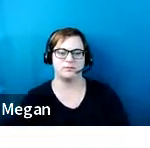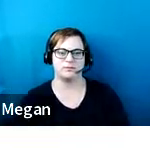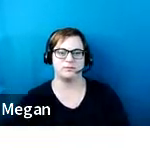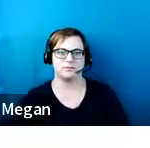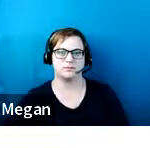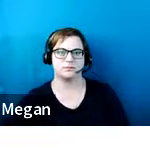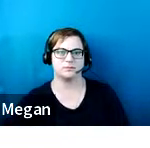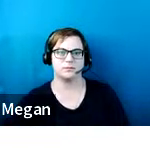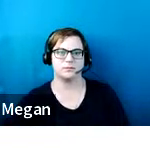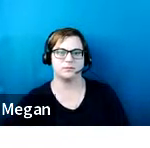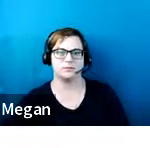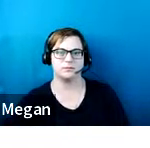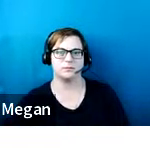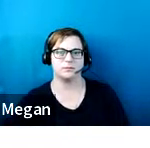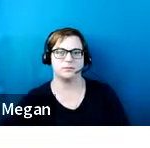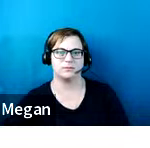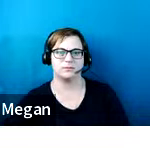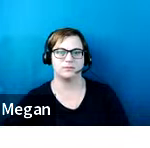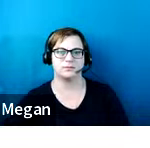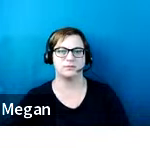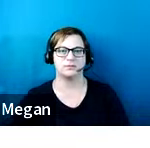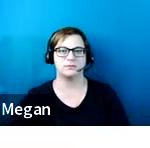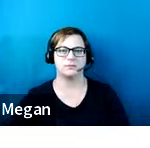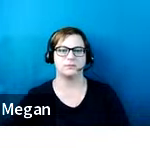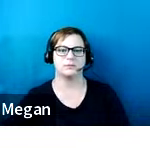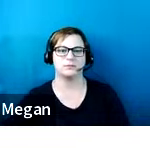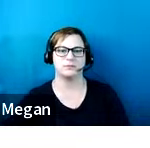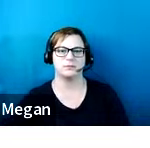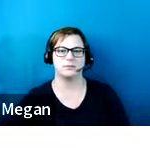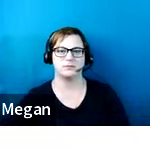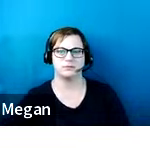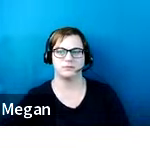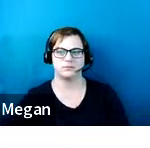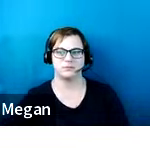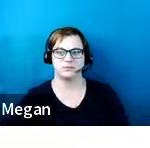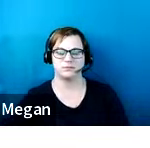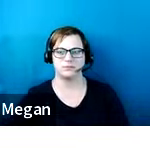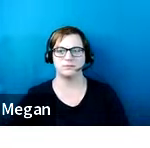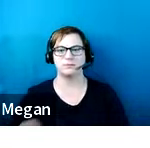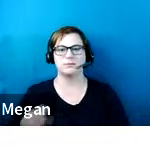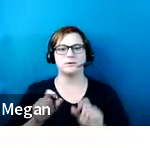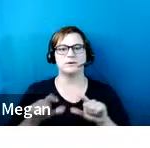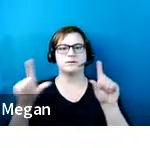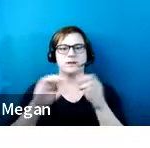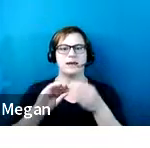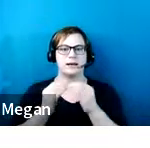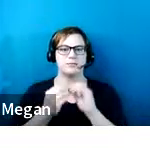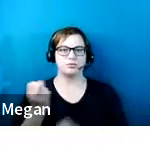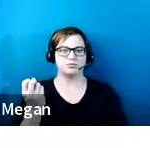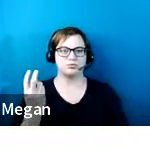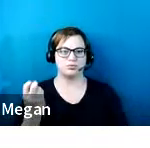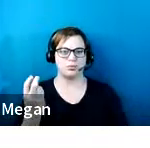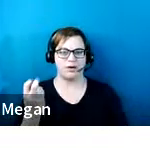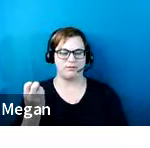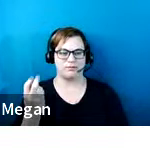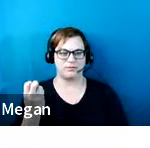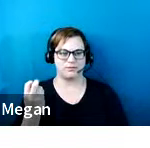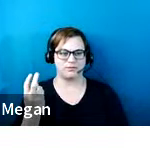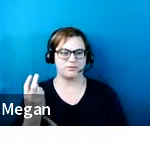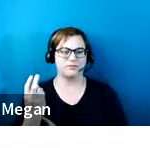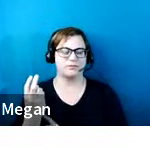Okay, so slide number 12 is all about van accessible spaces, and as van accessible spaces